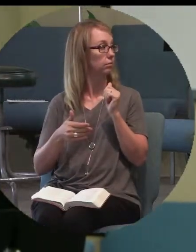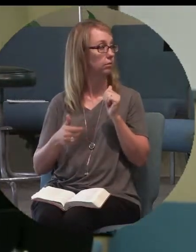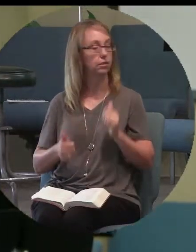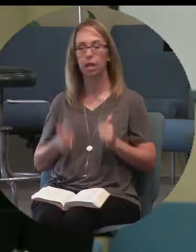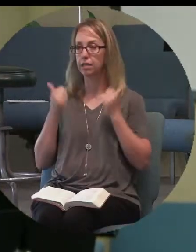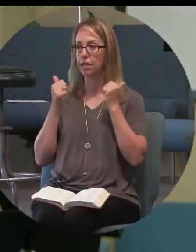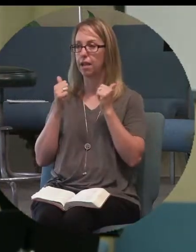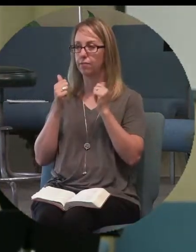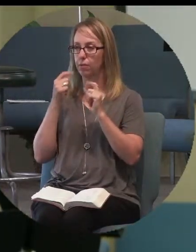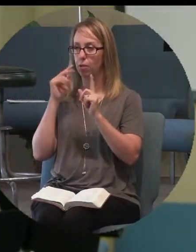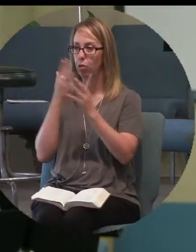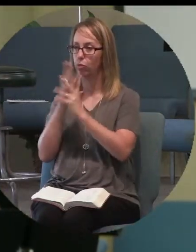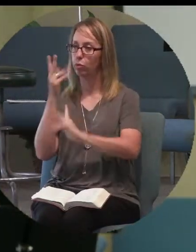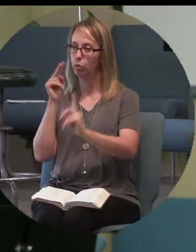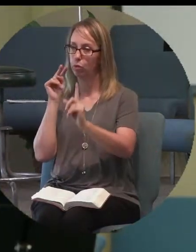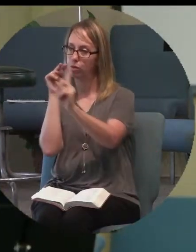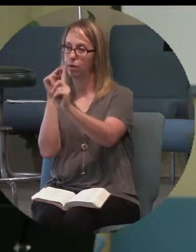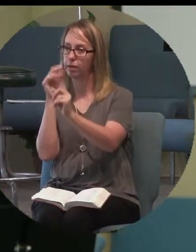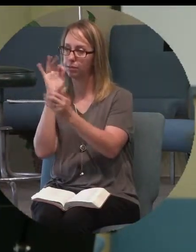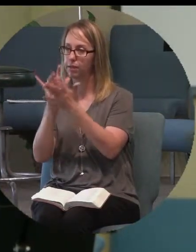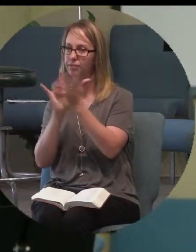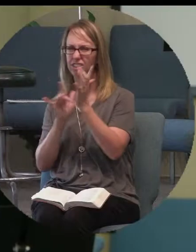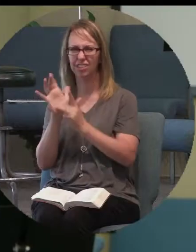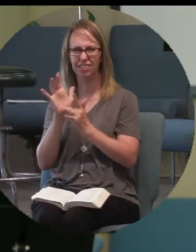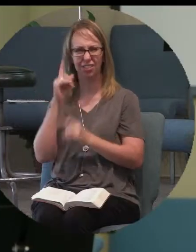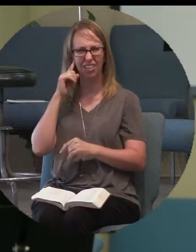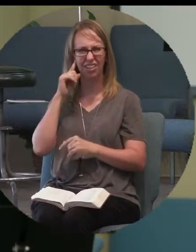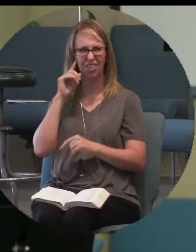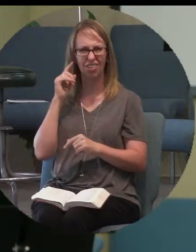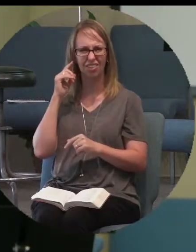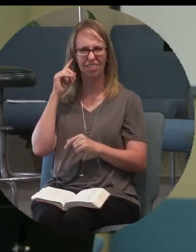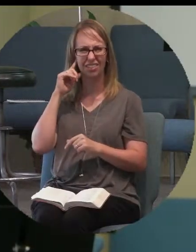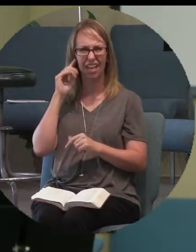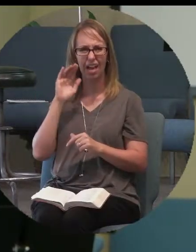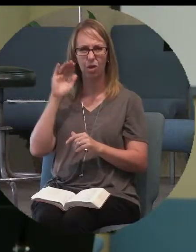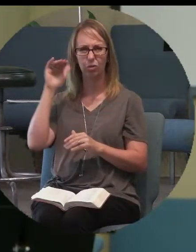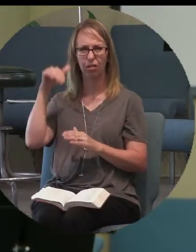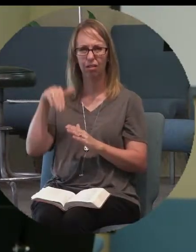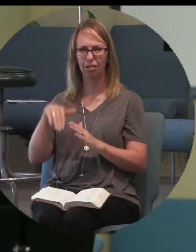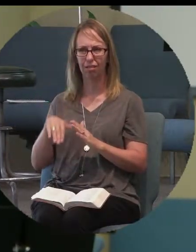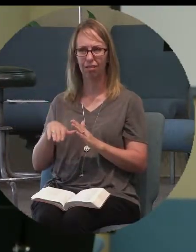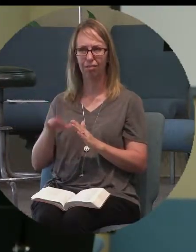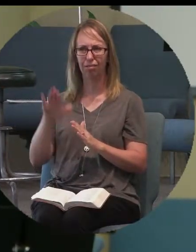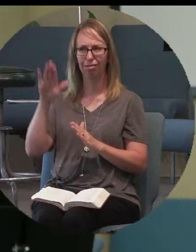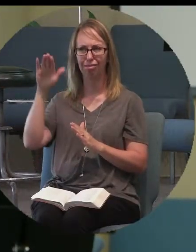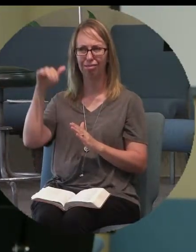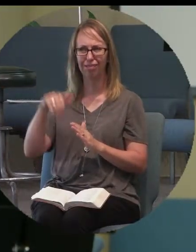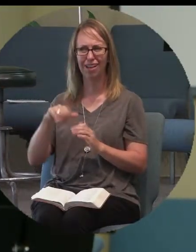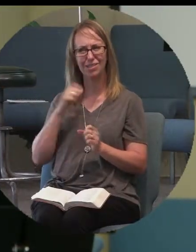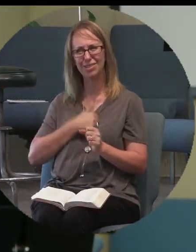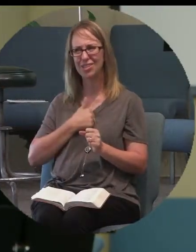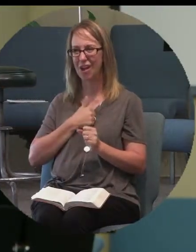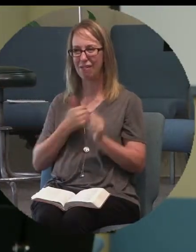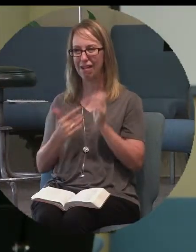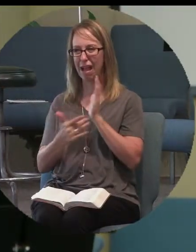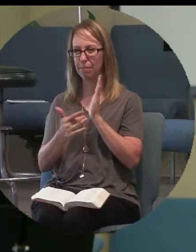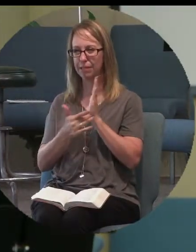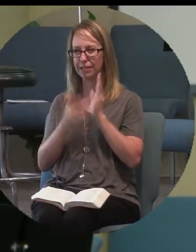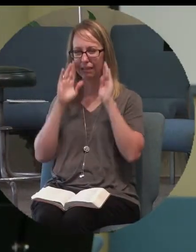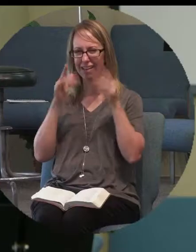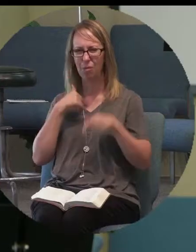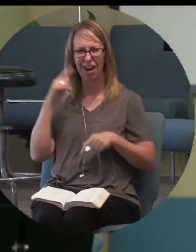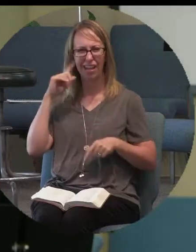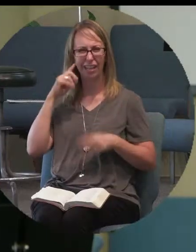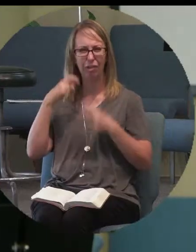And what we see, am I fading in and out? Did it just drop out? I'm sorry, I'm the tech guy, and so when I think I hear something,